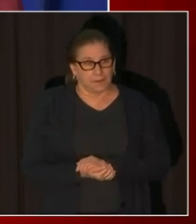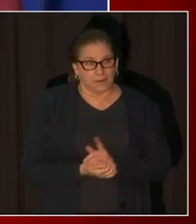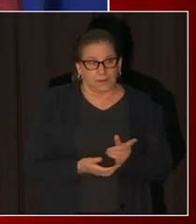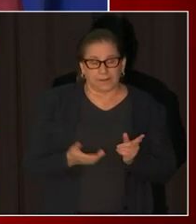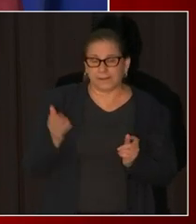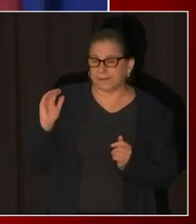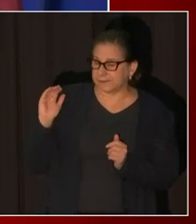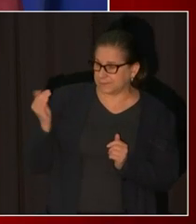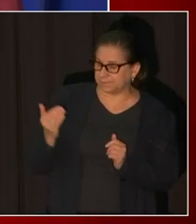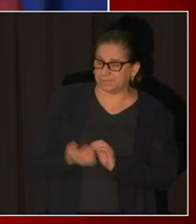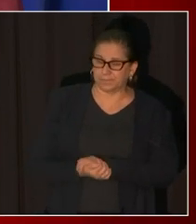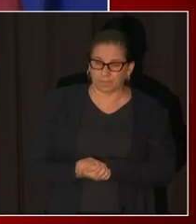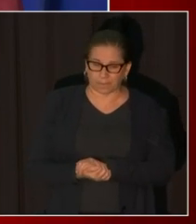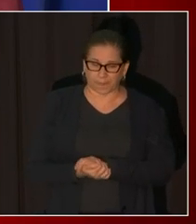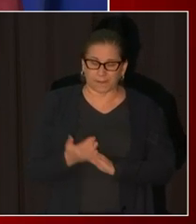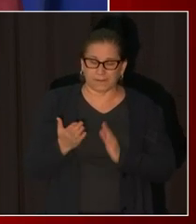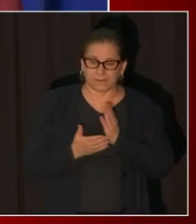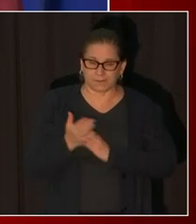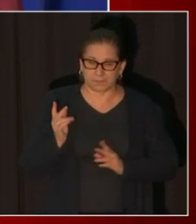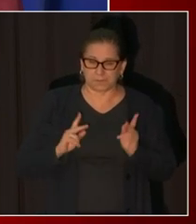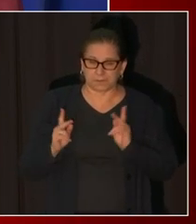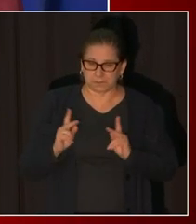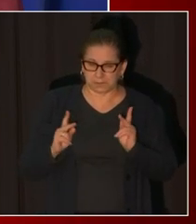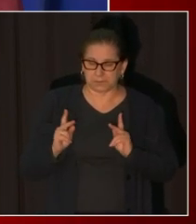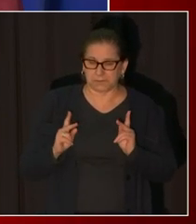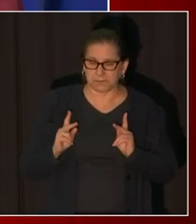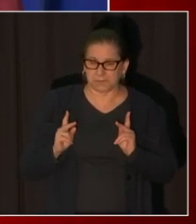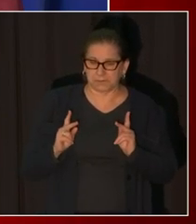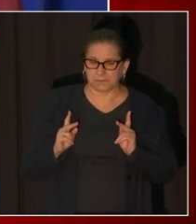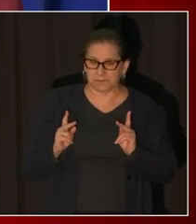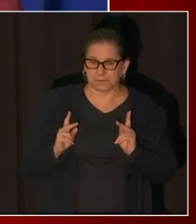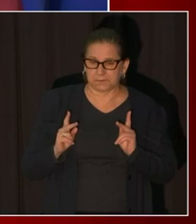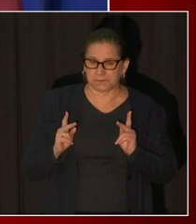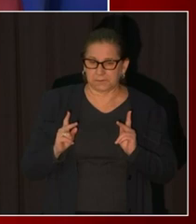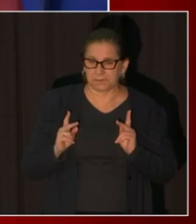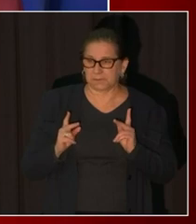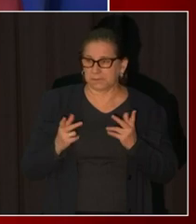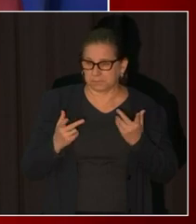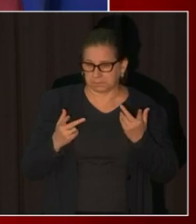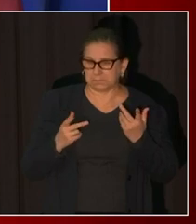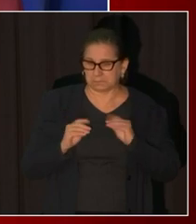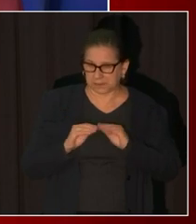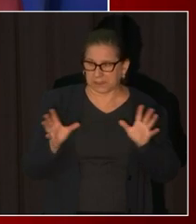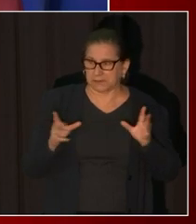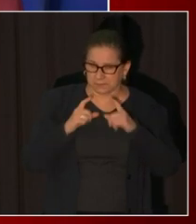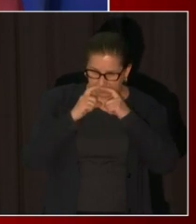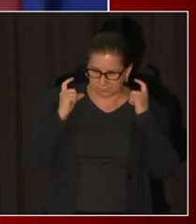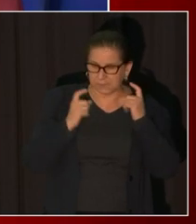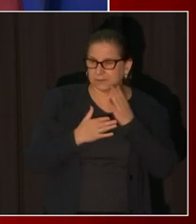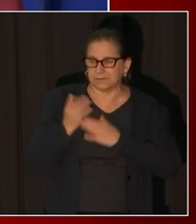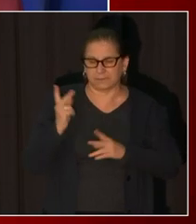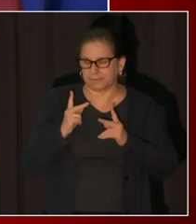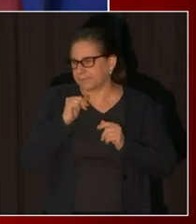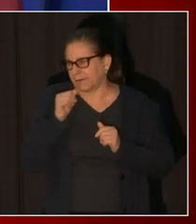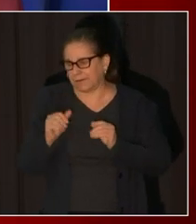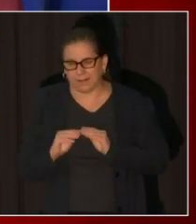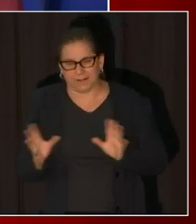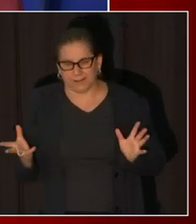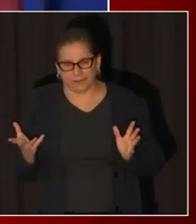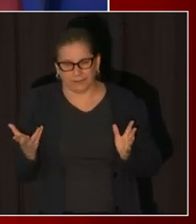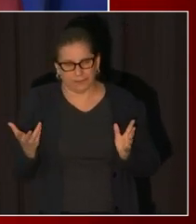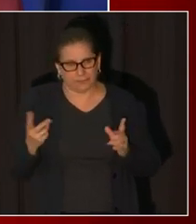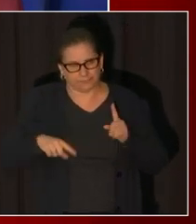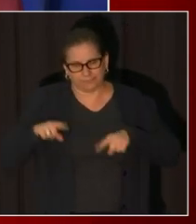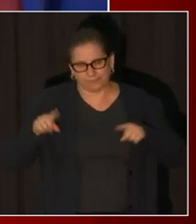get more clarity to exactly what it entailed sure and then also if you could elaborate a little bit more about um